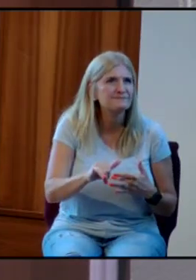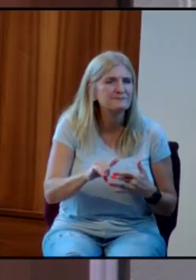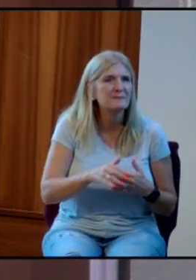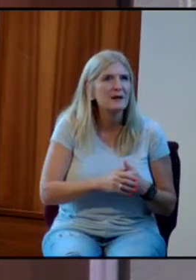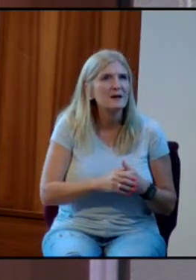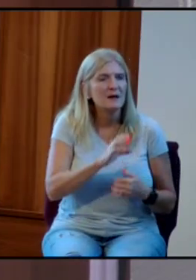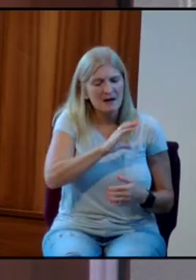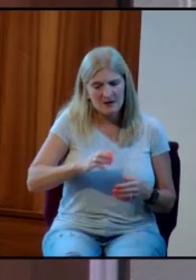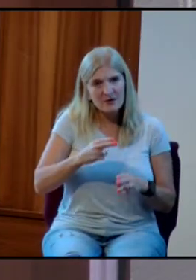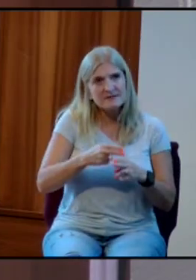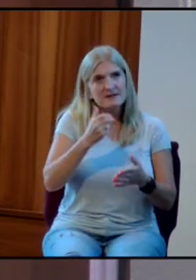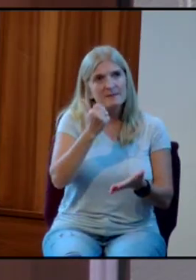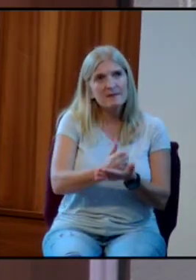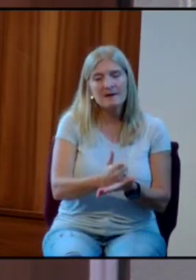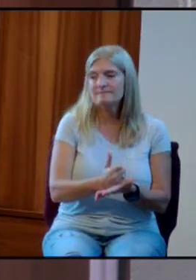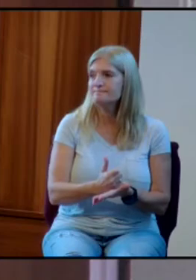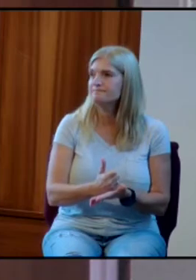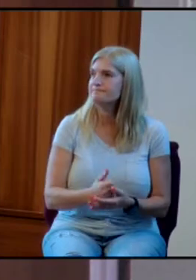In Christ's name, amen.